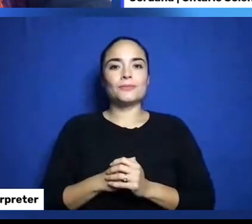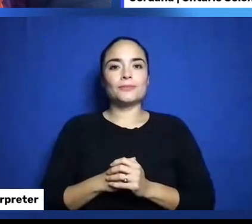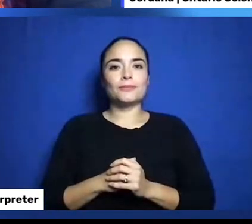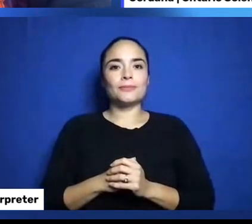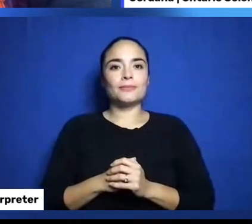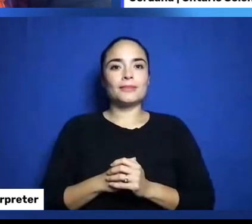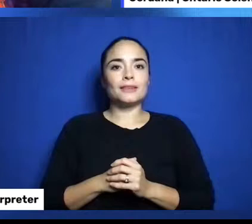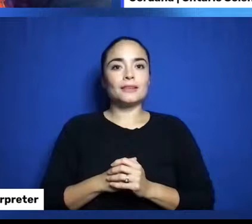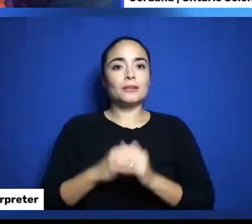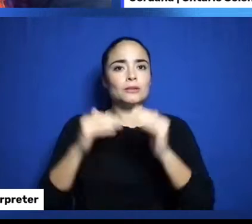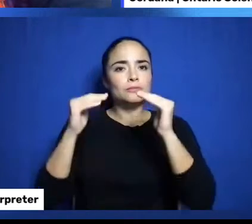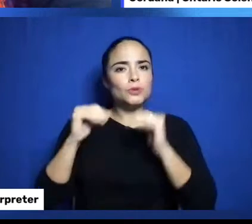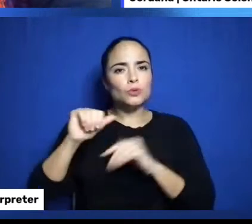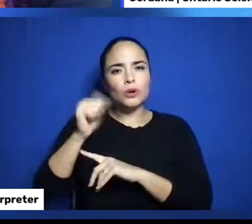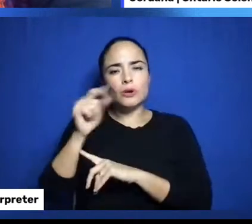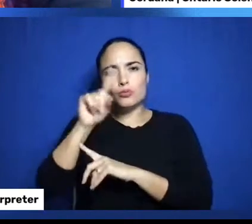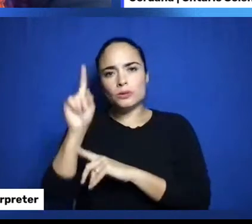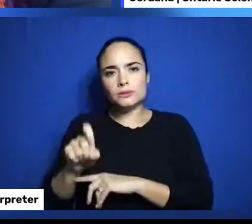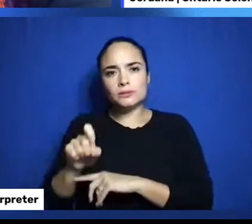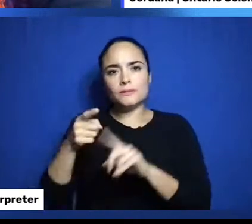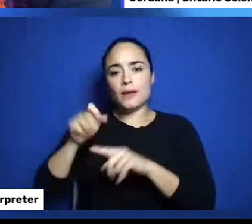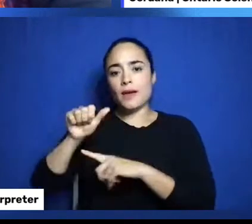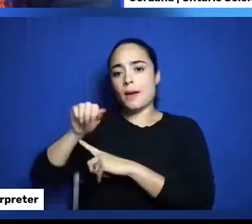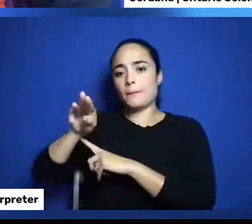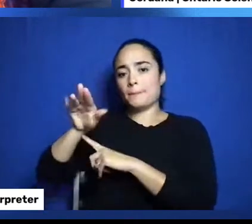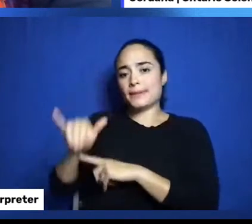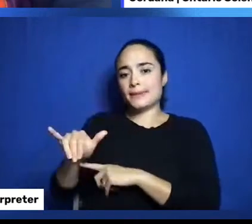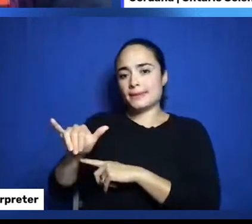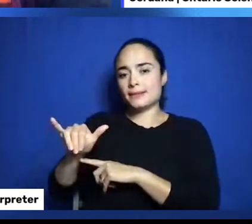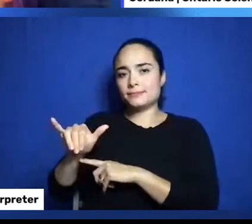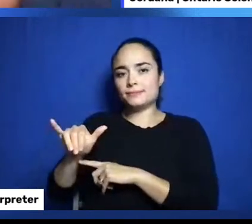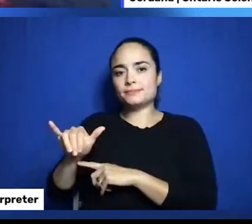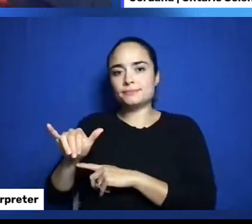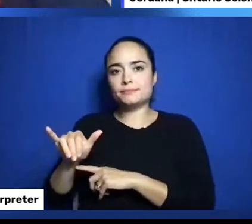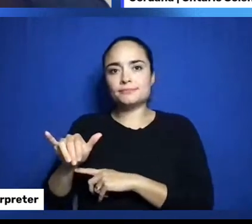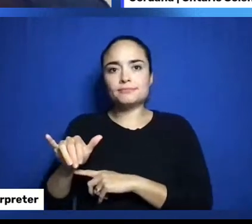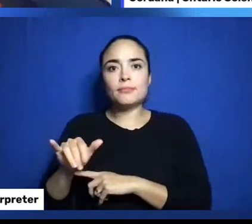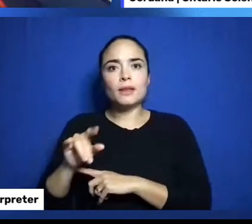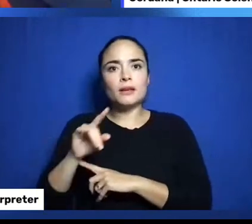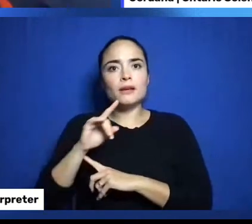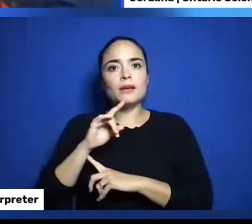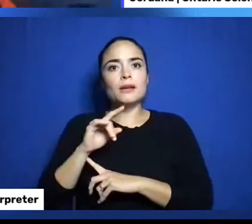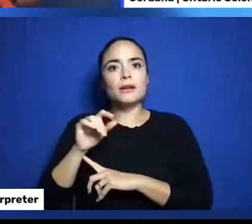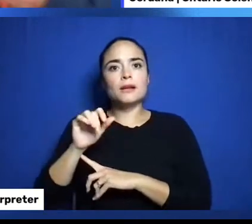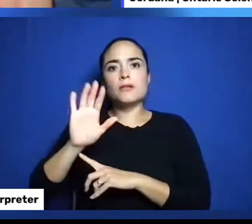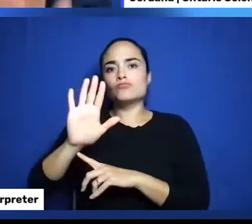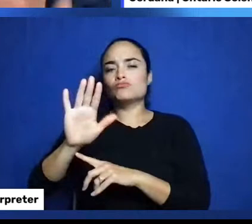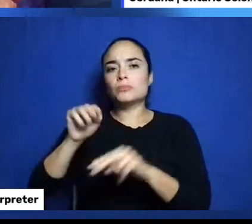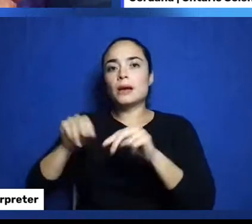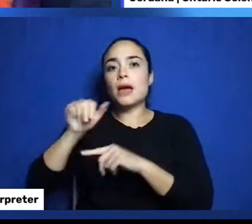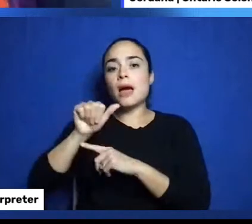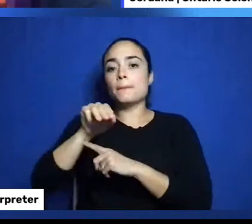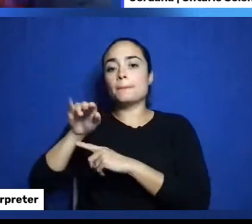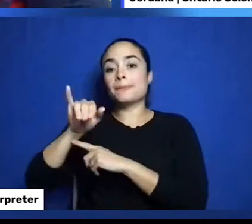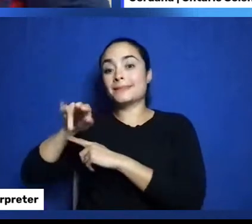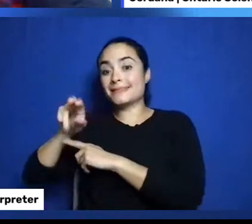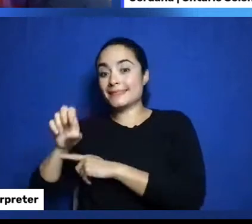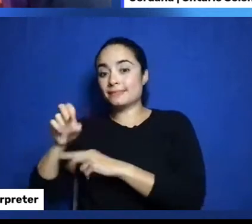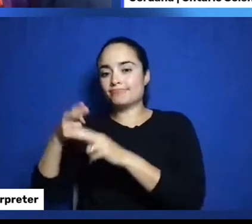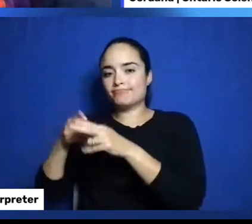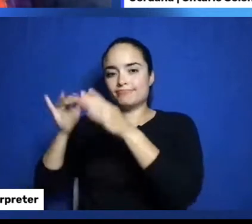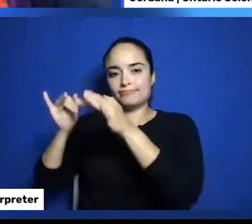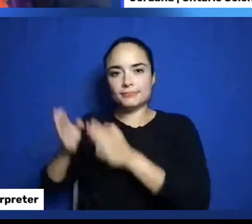And, she would like to know. How long it takes to build a teepee? That's a great question. Amy. Thank you so much.